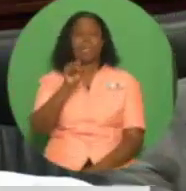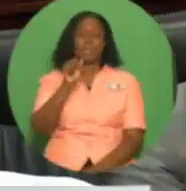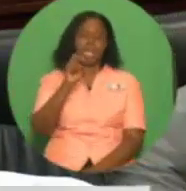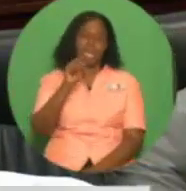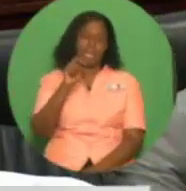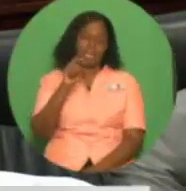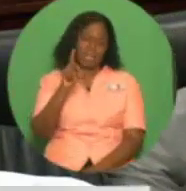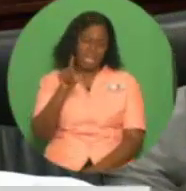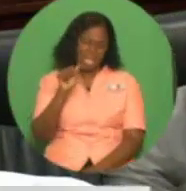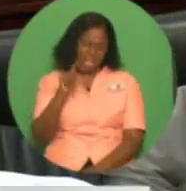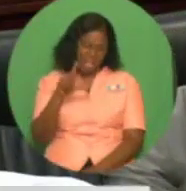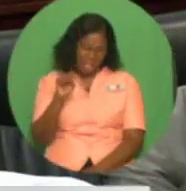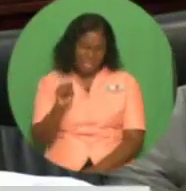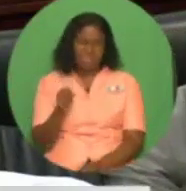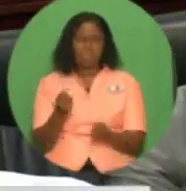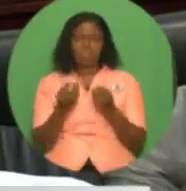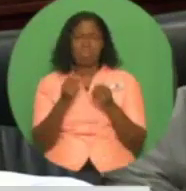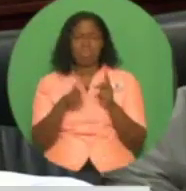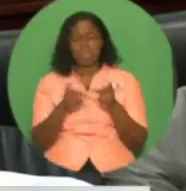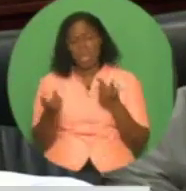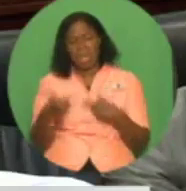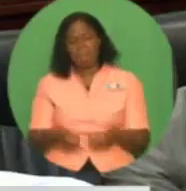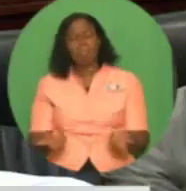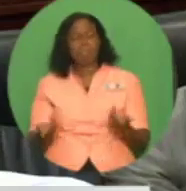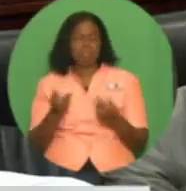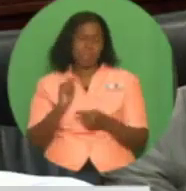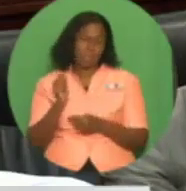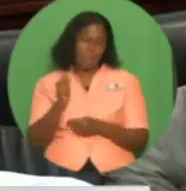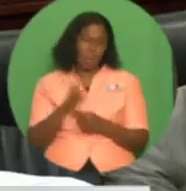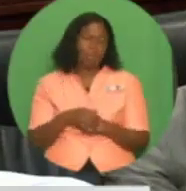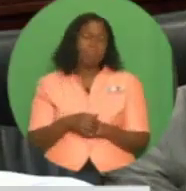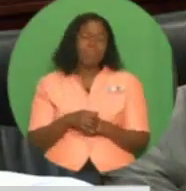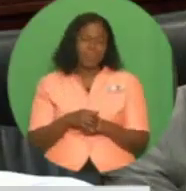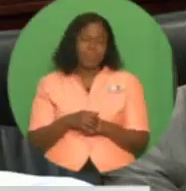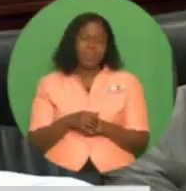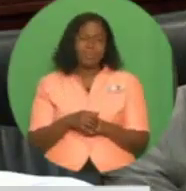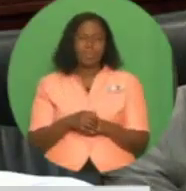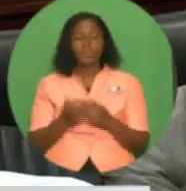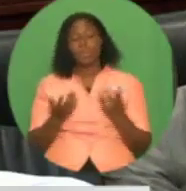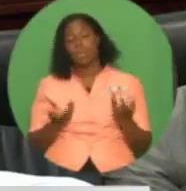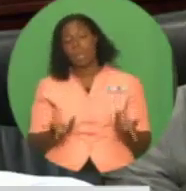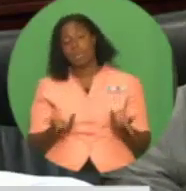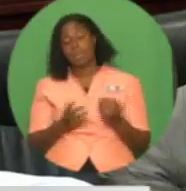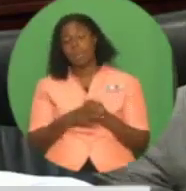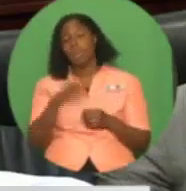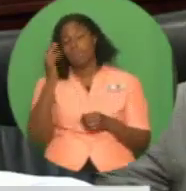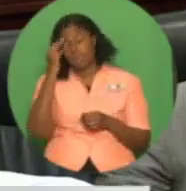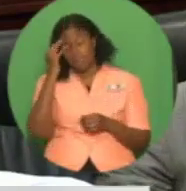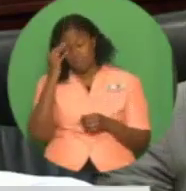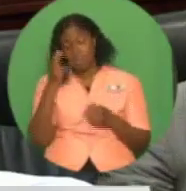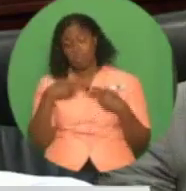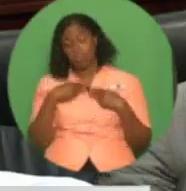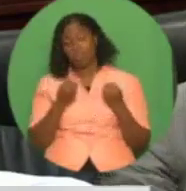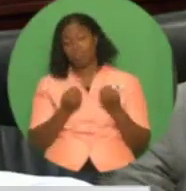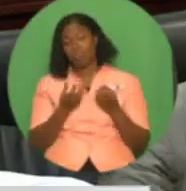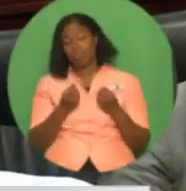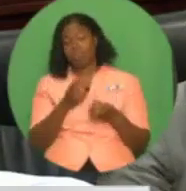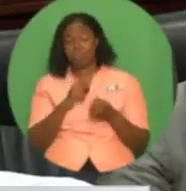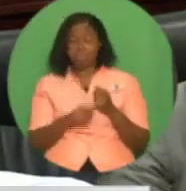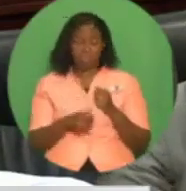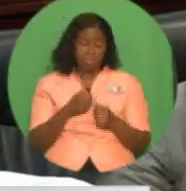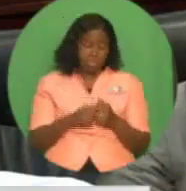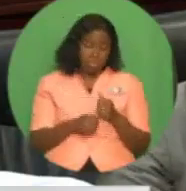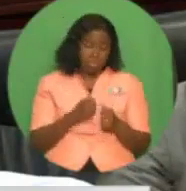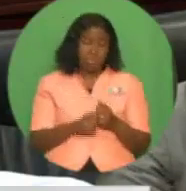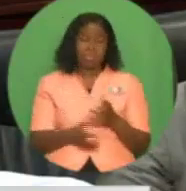the tourism industry in Tobago, we recognize the well-known vulnerability of tourism and other service industries to the vagaries of